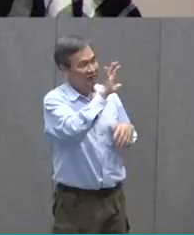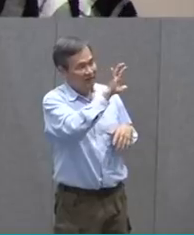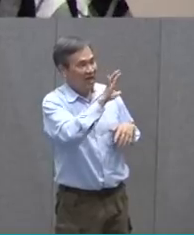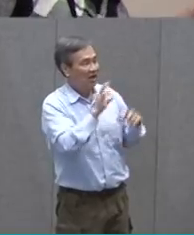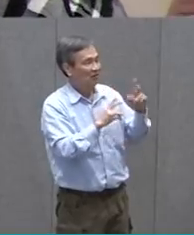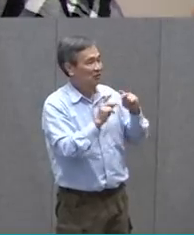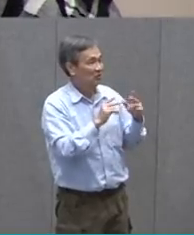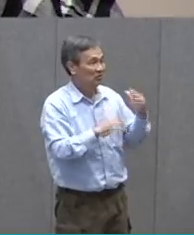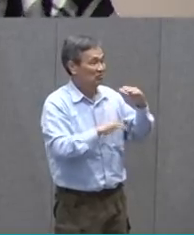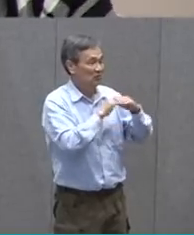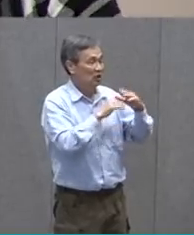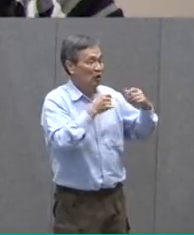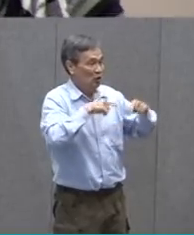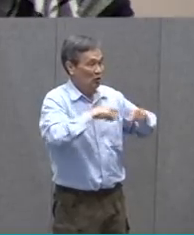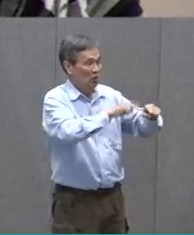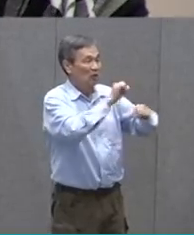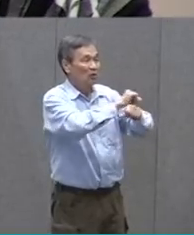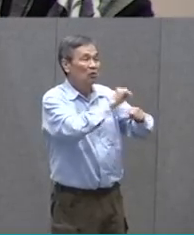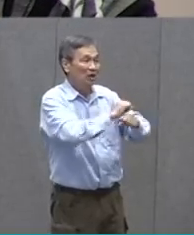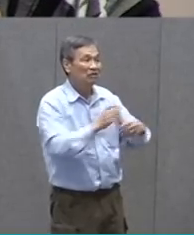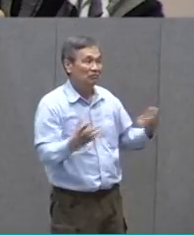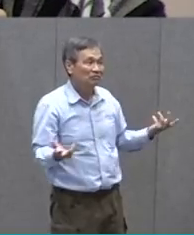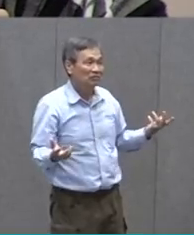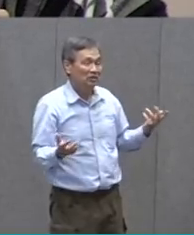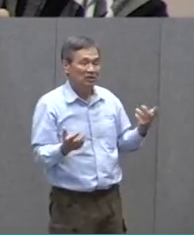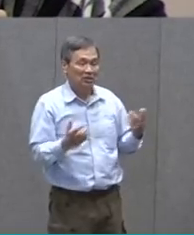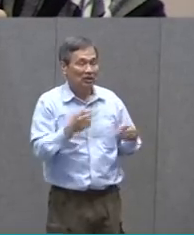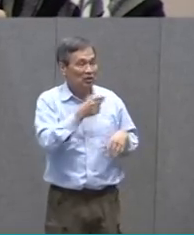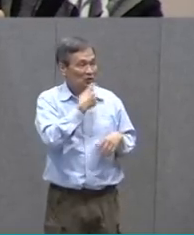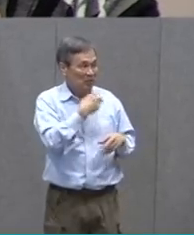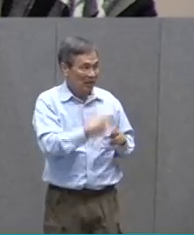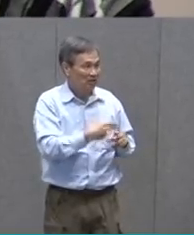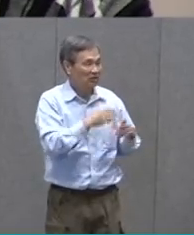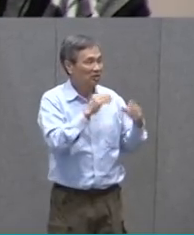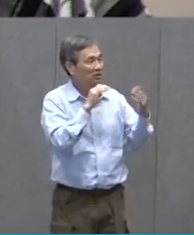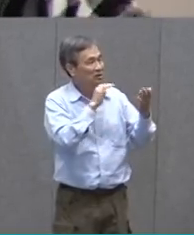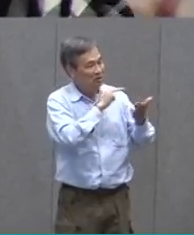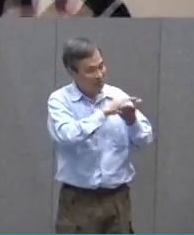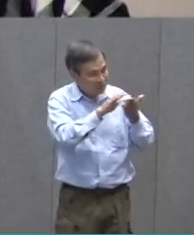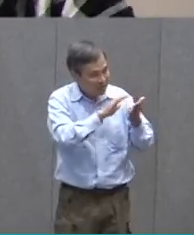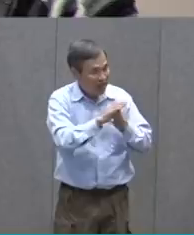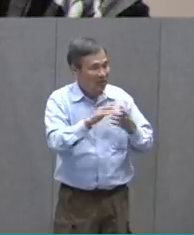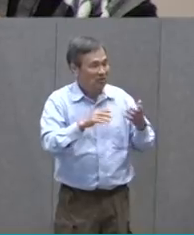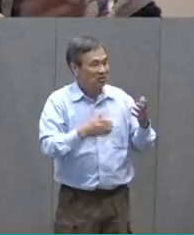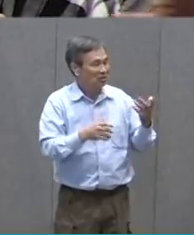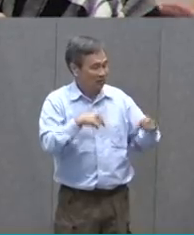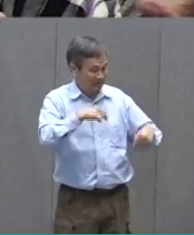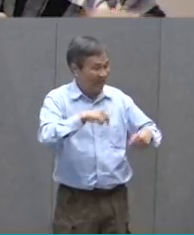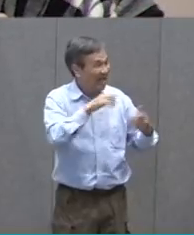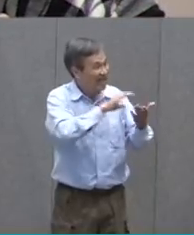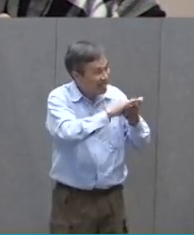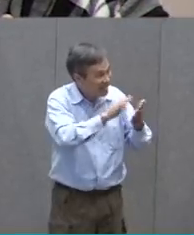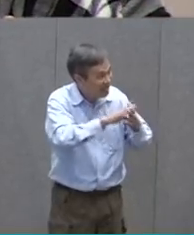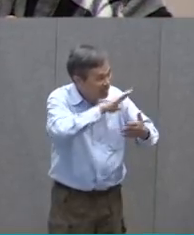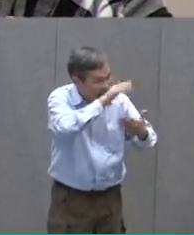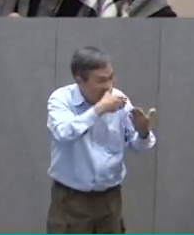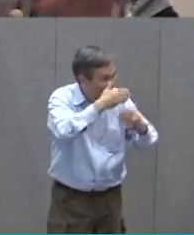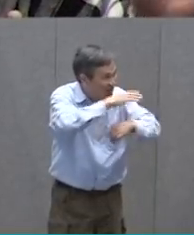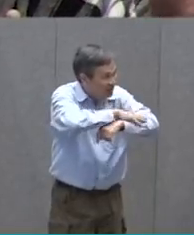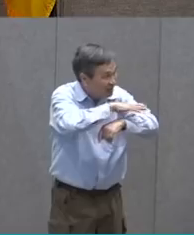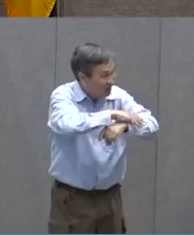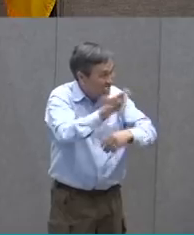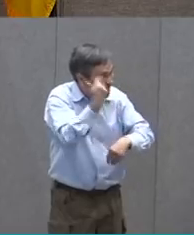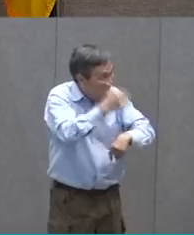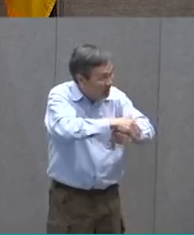when we're working. And M&O, you mentioned maintenance and operations. They were in here last night cleaning all the tables and